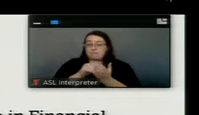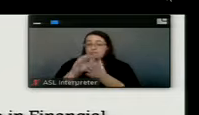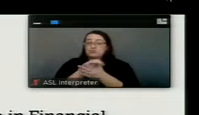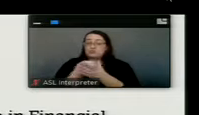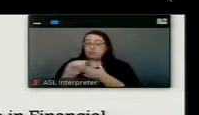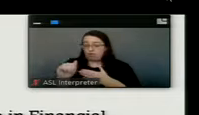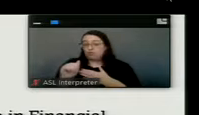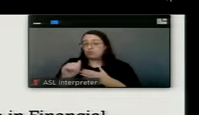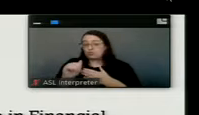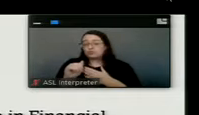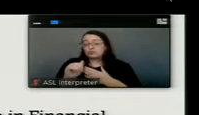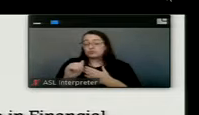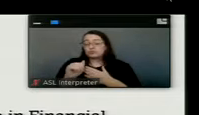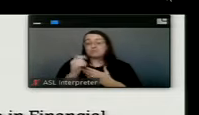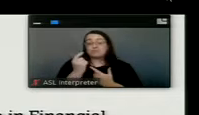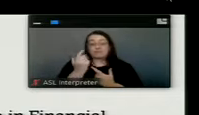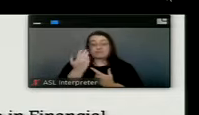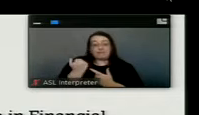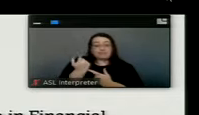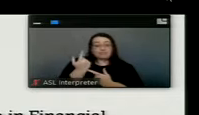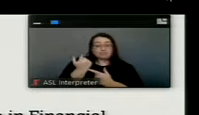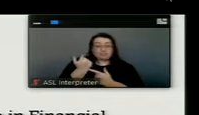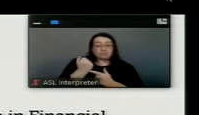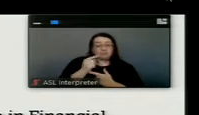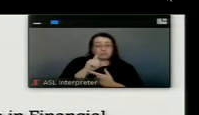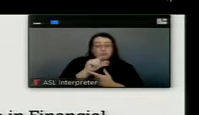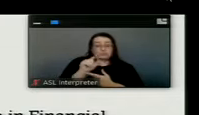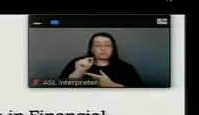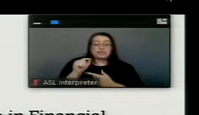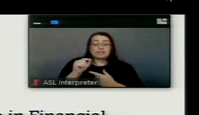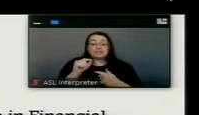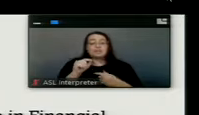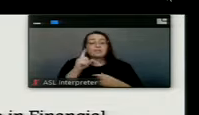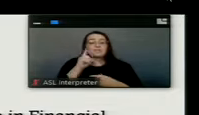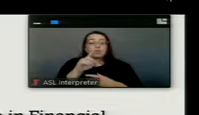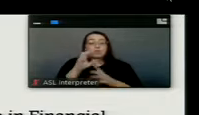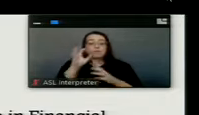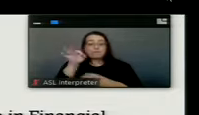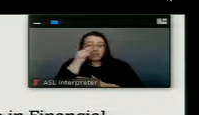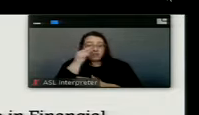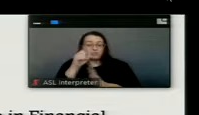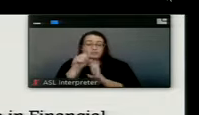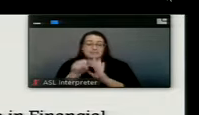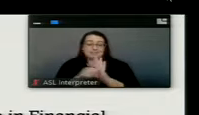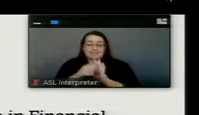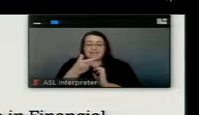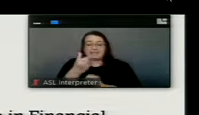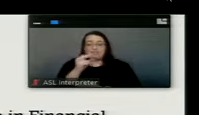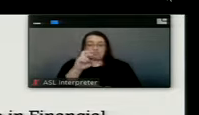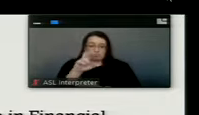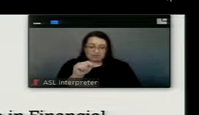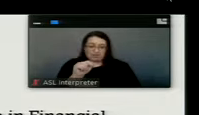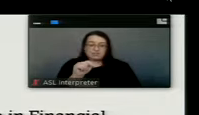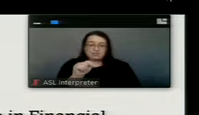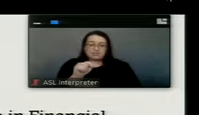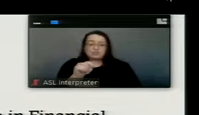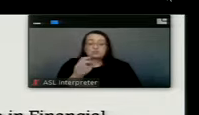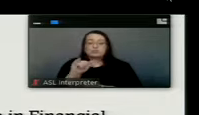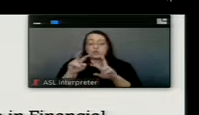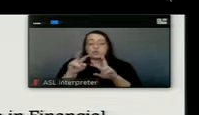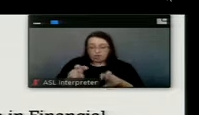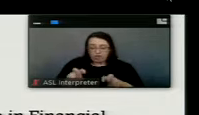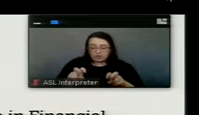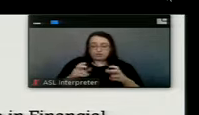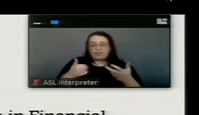last fiscal year in federal and state grant expenditures. And so, the auditors have